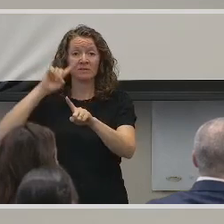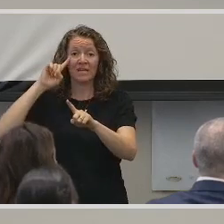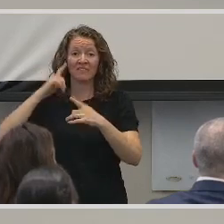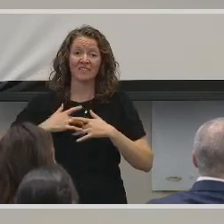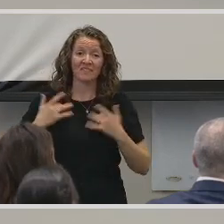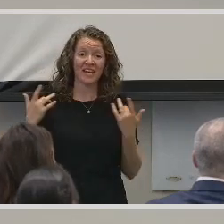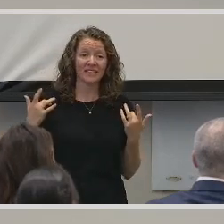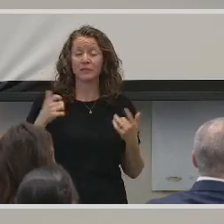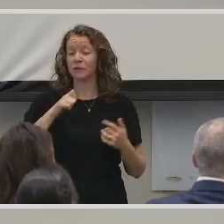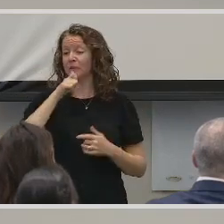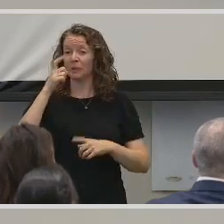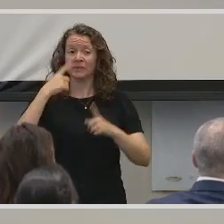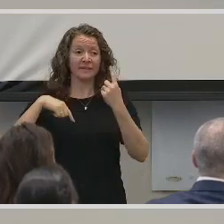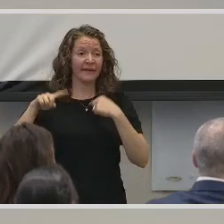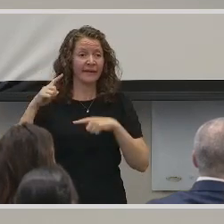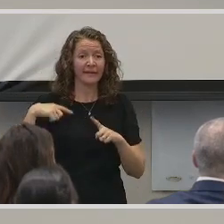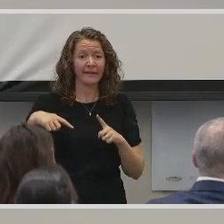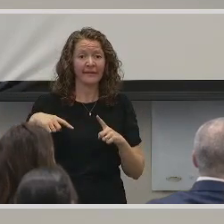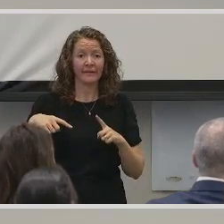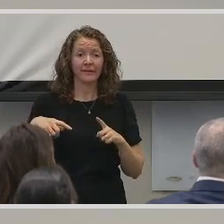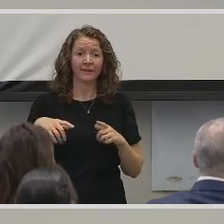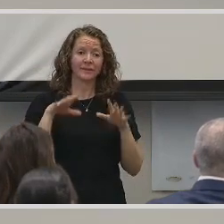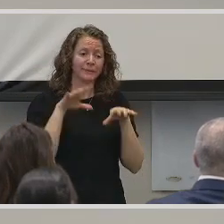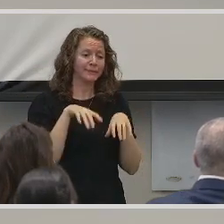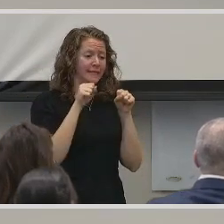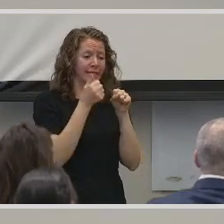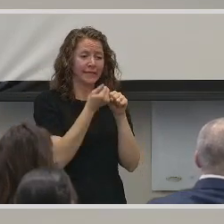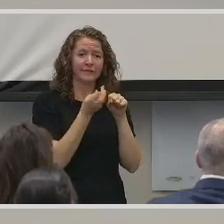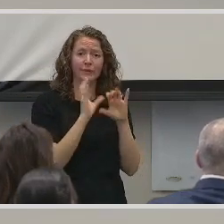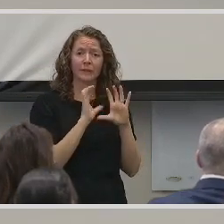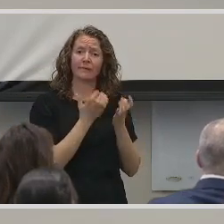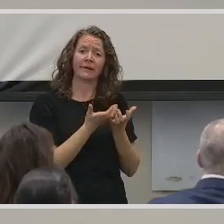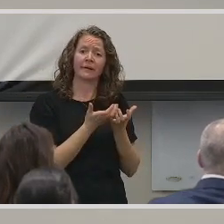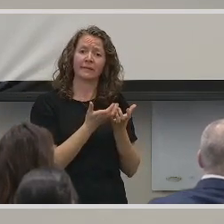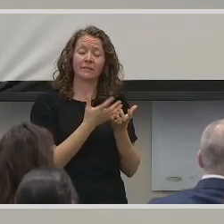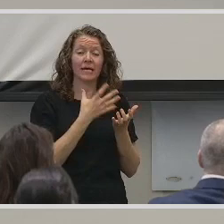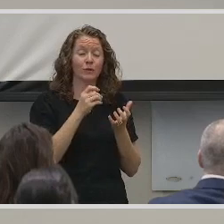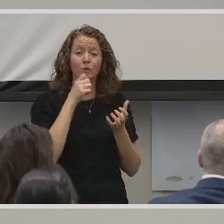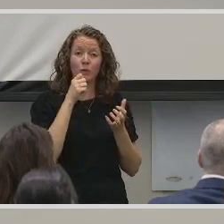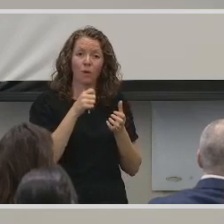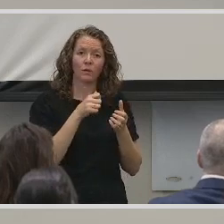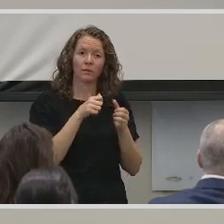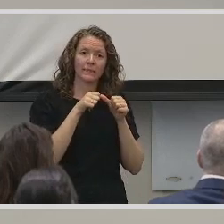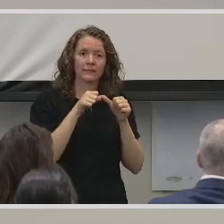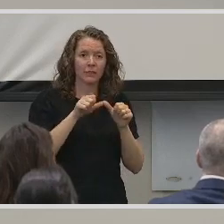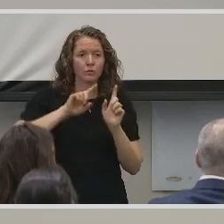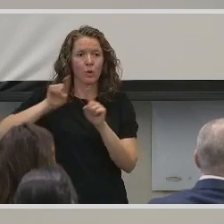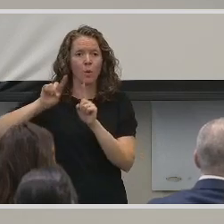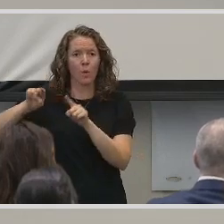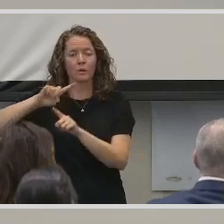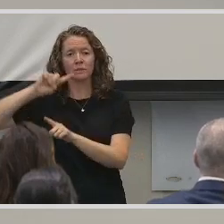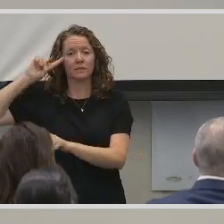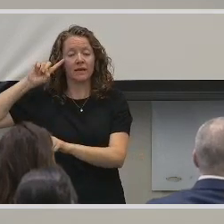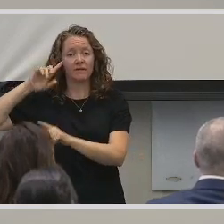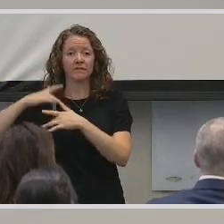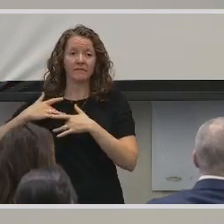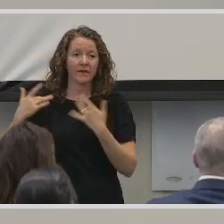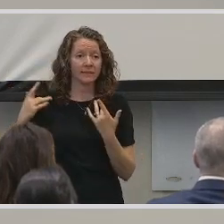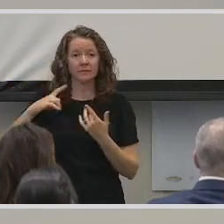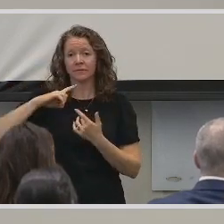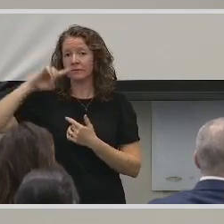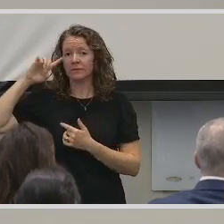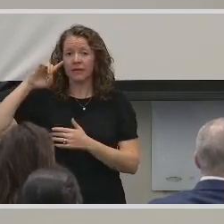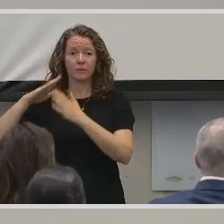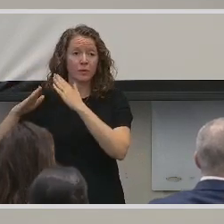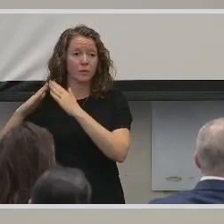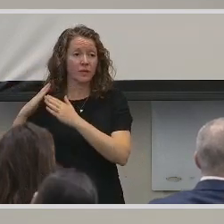if you do not sign and you've only taken a few classes and you don't keep up with deaf events or the deaf community and your